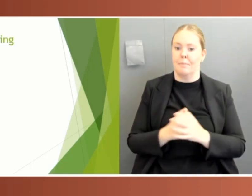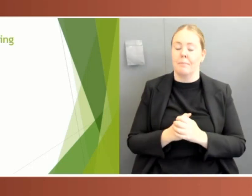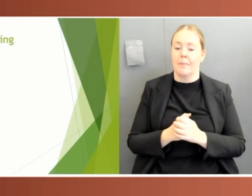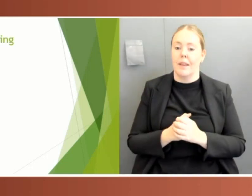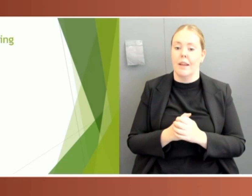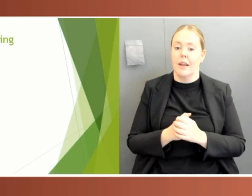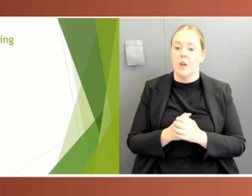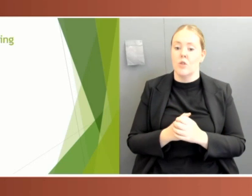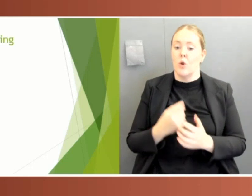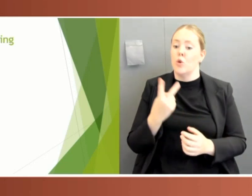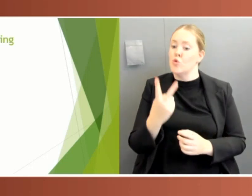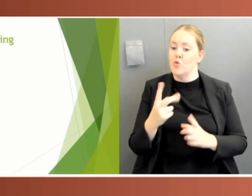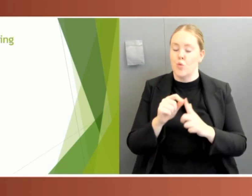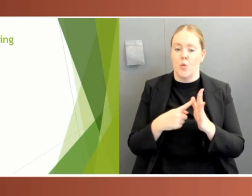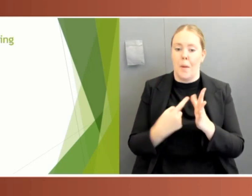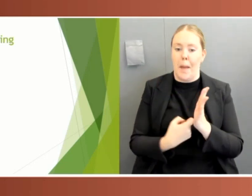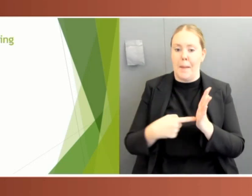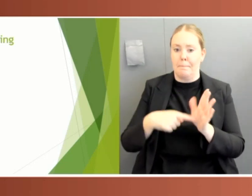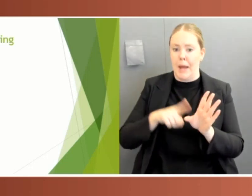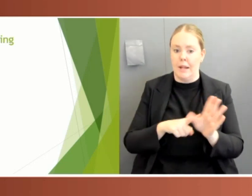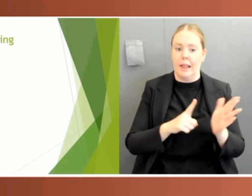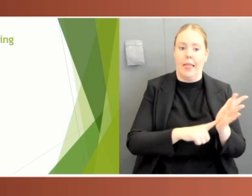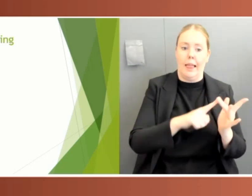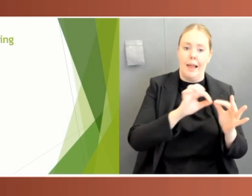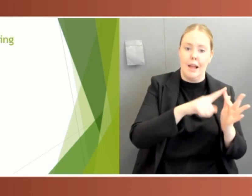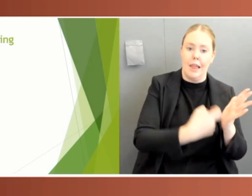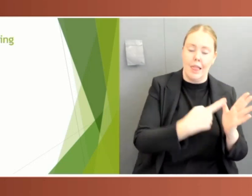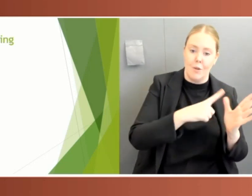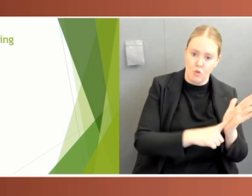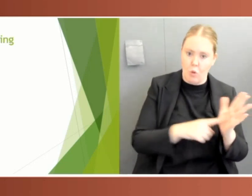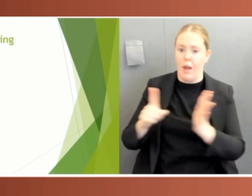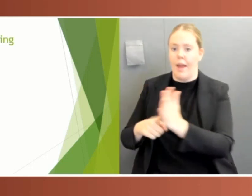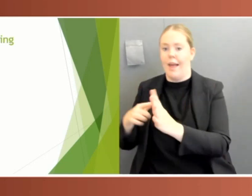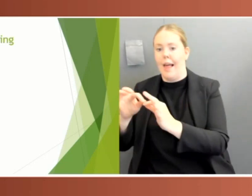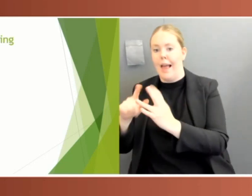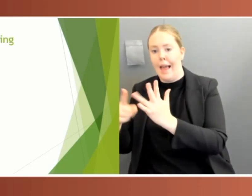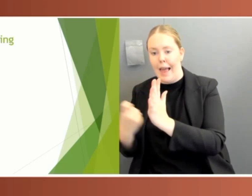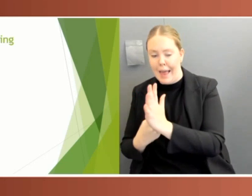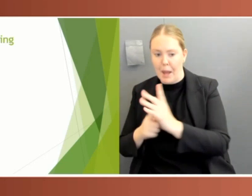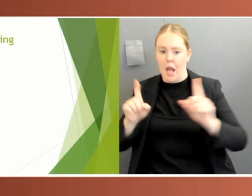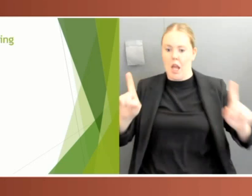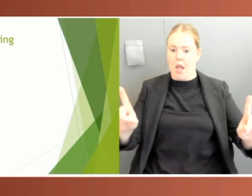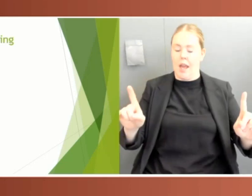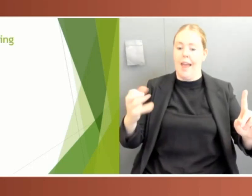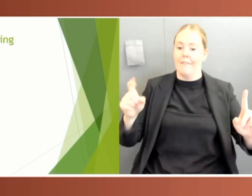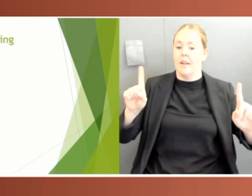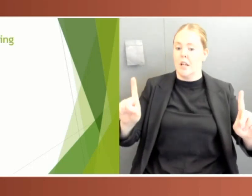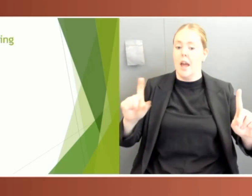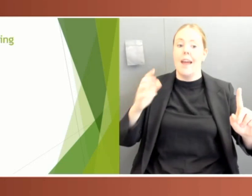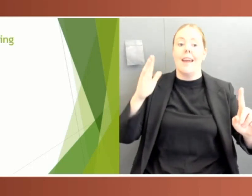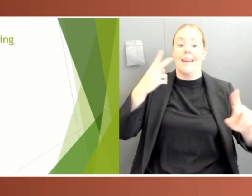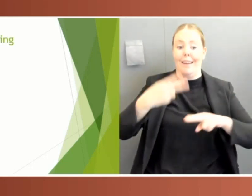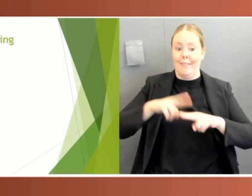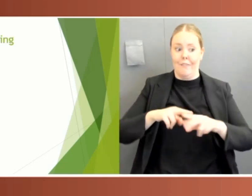when a parliamentarian is unable to attend a sitting due to illness, personal emergency or because they are on official duties outside Canberra. Reflecting the fact that